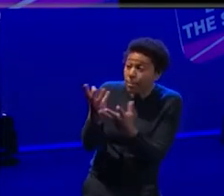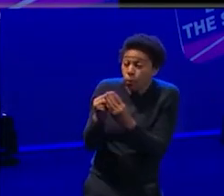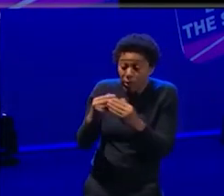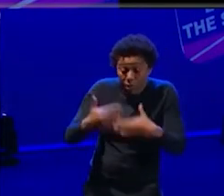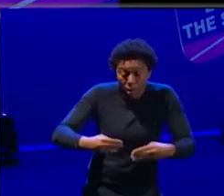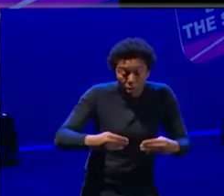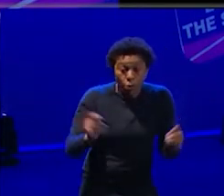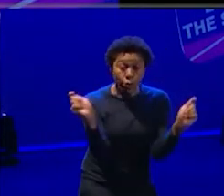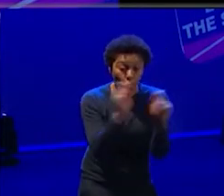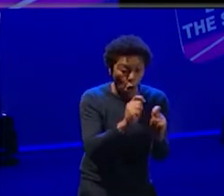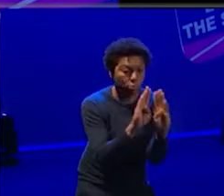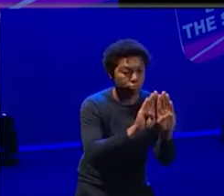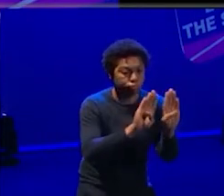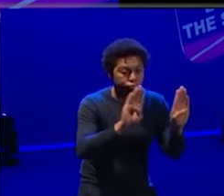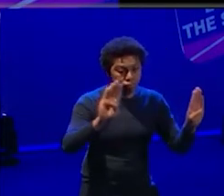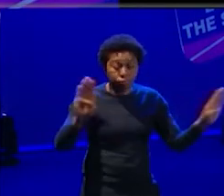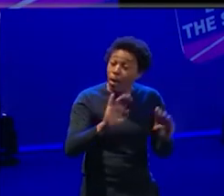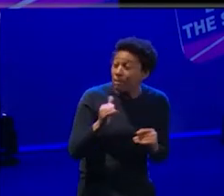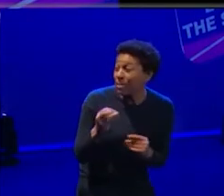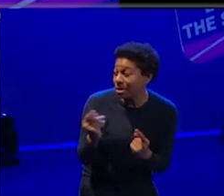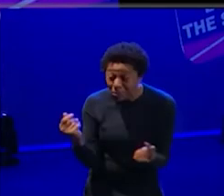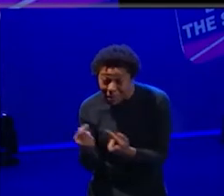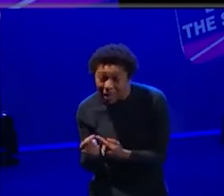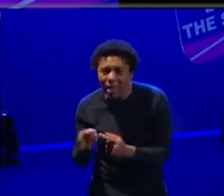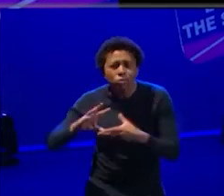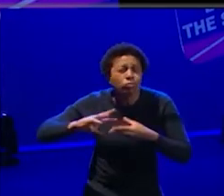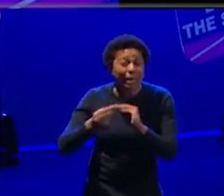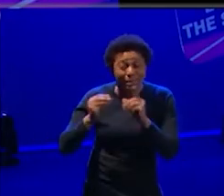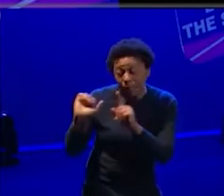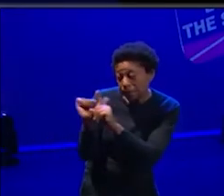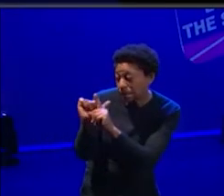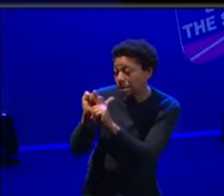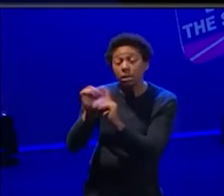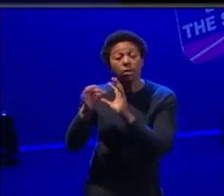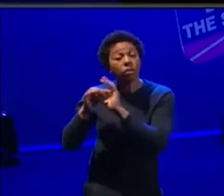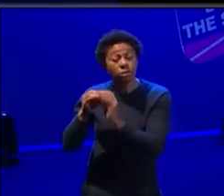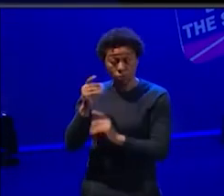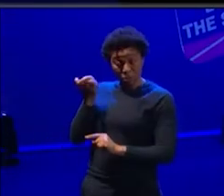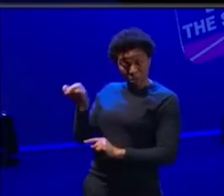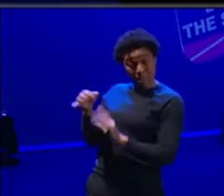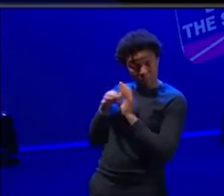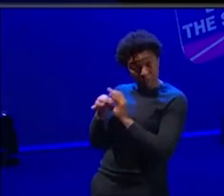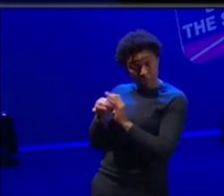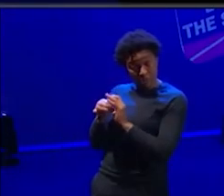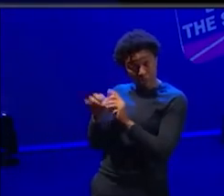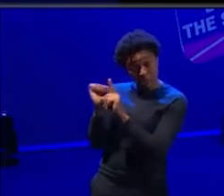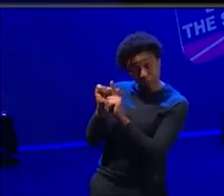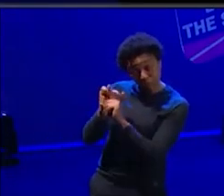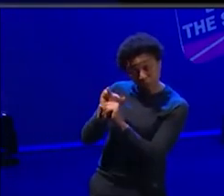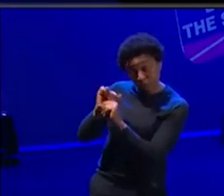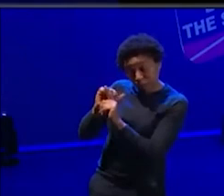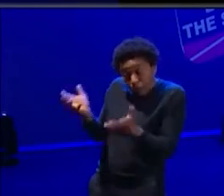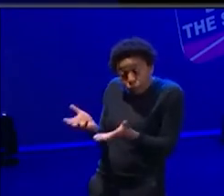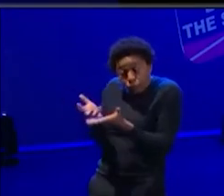raiser or do you know what mean? And just kind of like in building up those relationships. Cause actually the more of those relationships I built up was the more that other